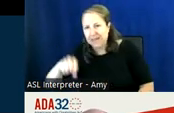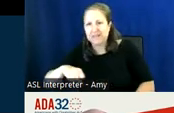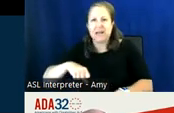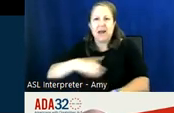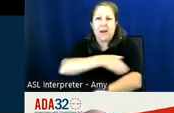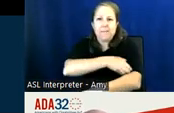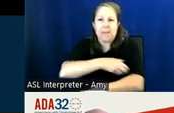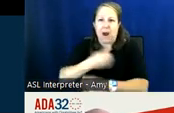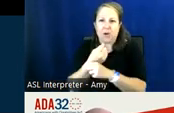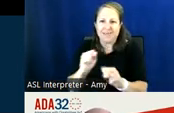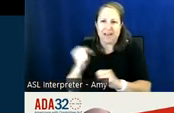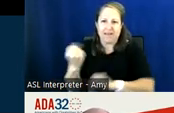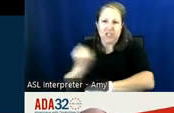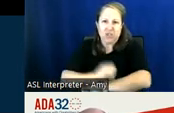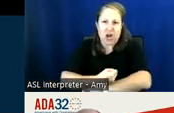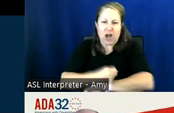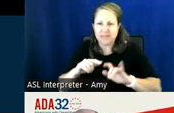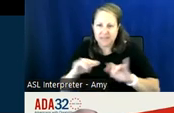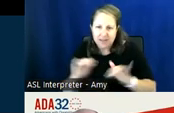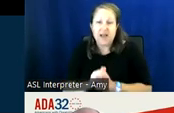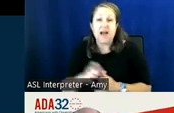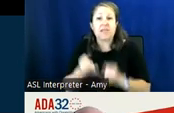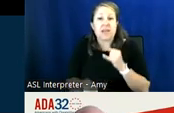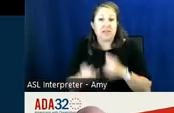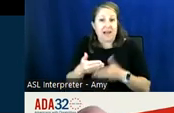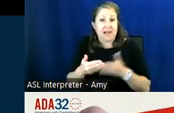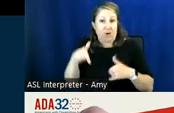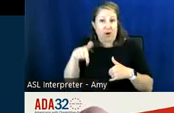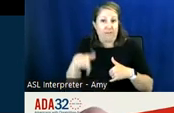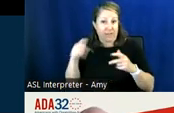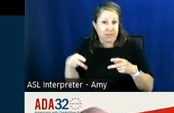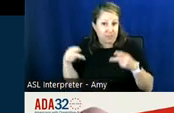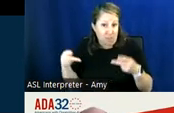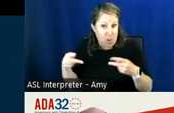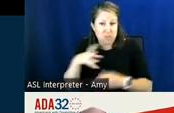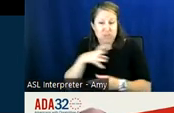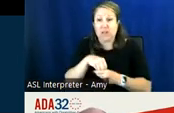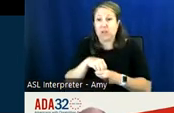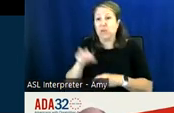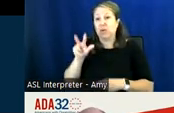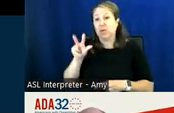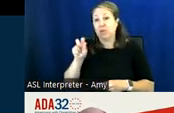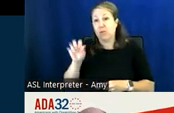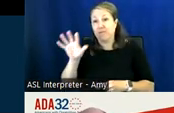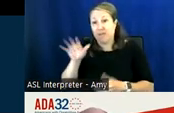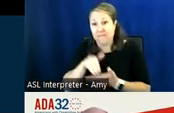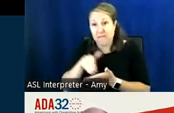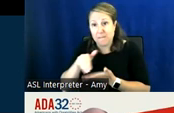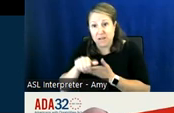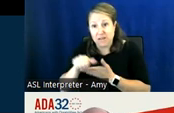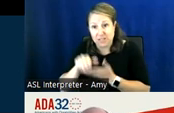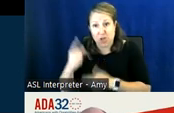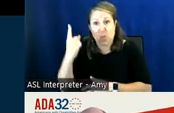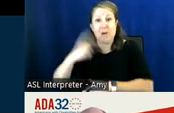and other things and then the last portion of this proposal included 3.5 million dollars one-time